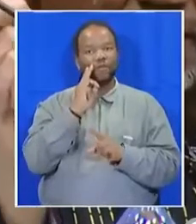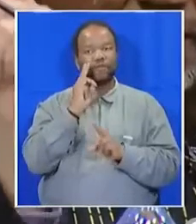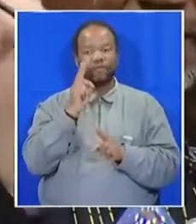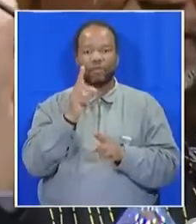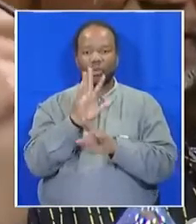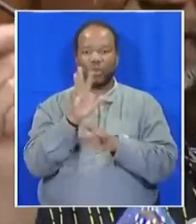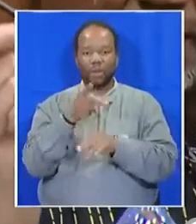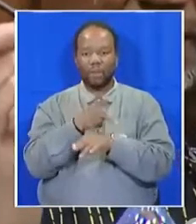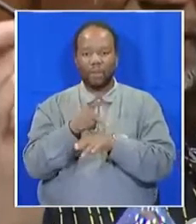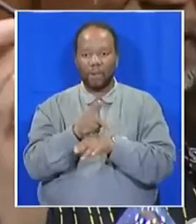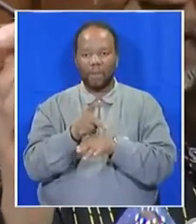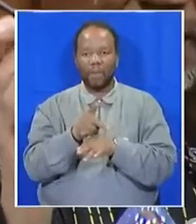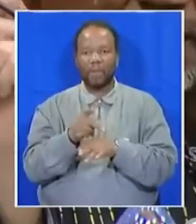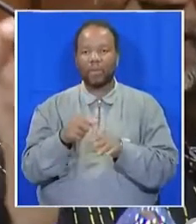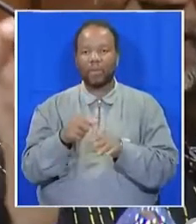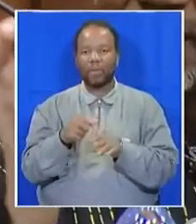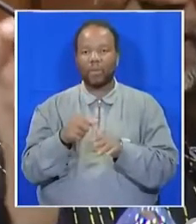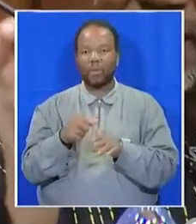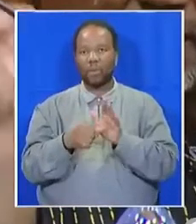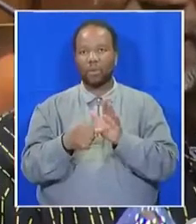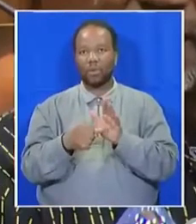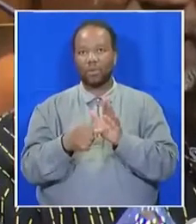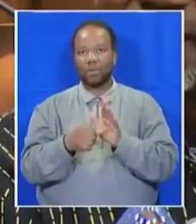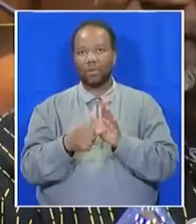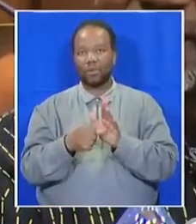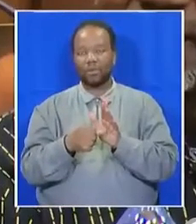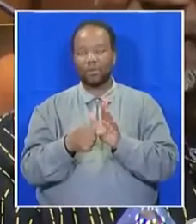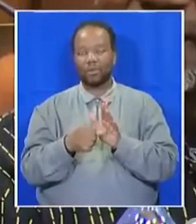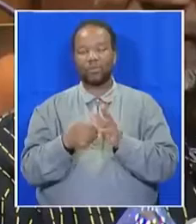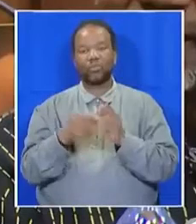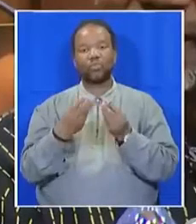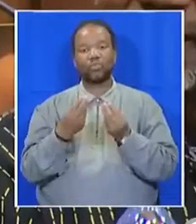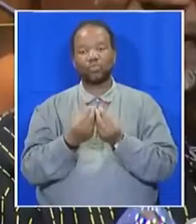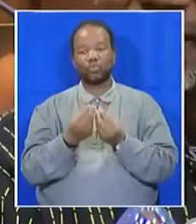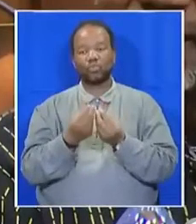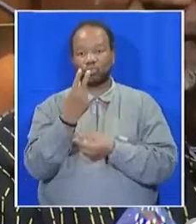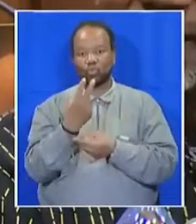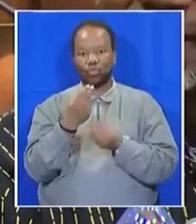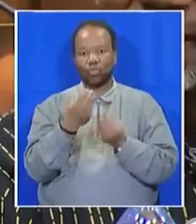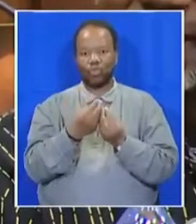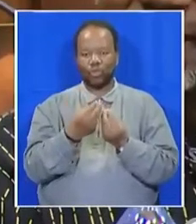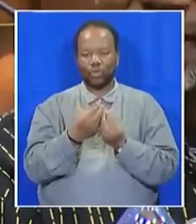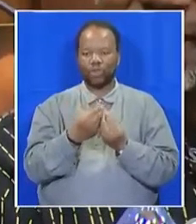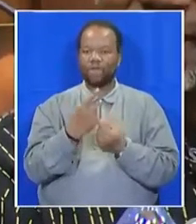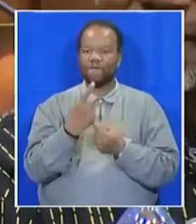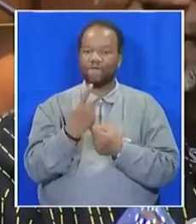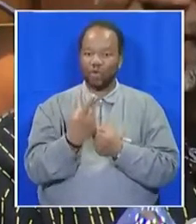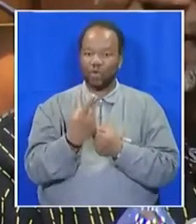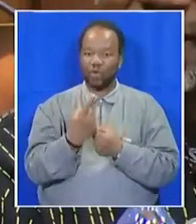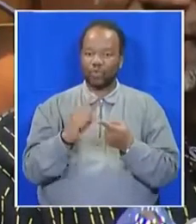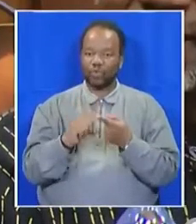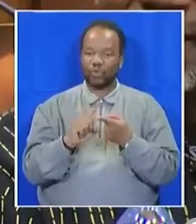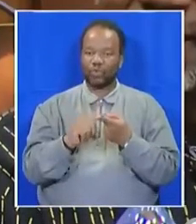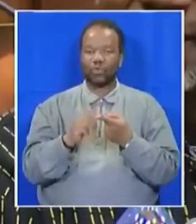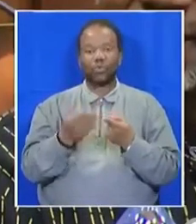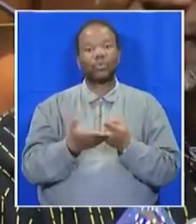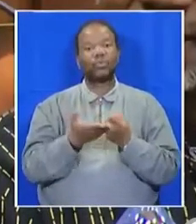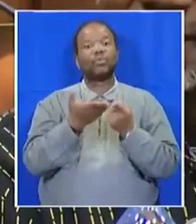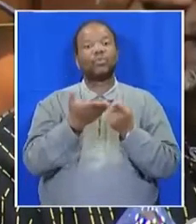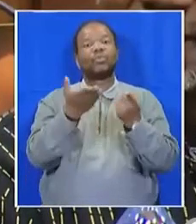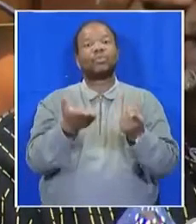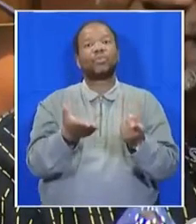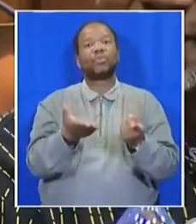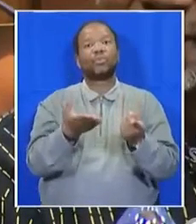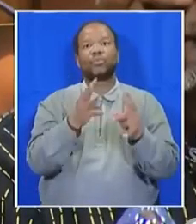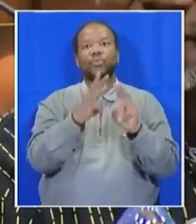paramount importance to do two things. First of all, to demonstrate to the world that we will not be